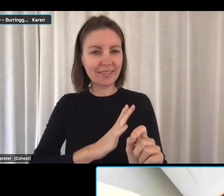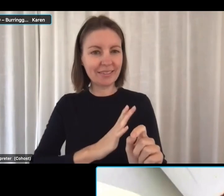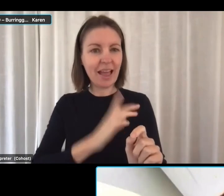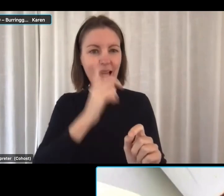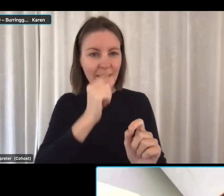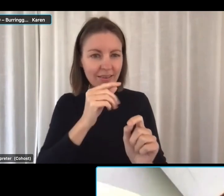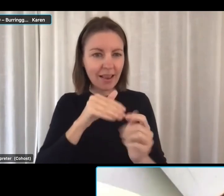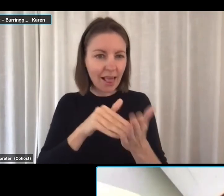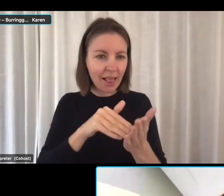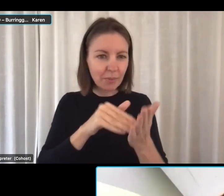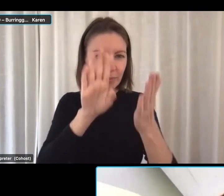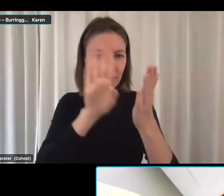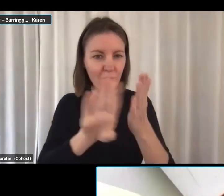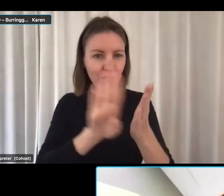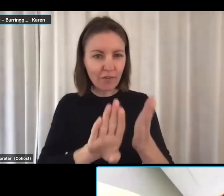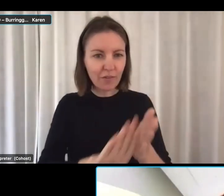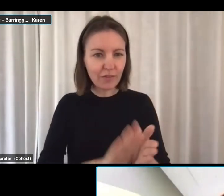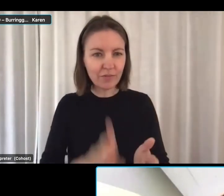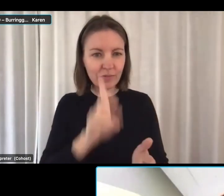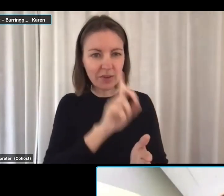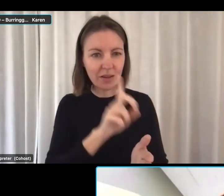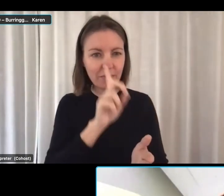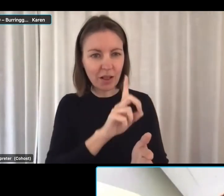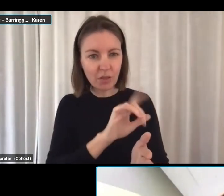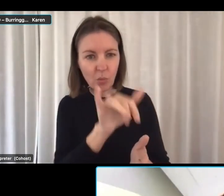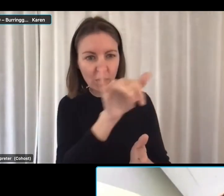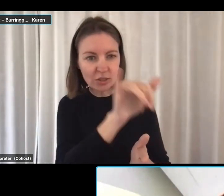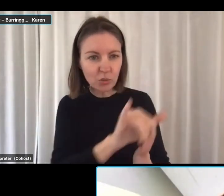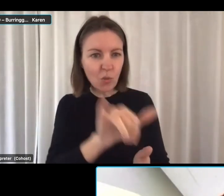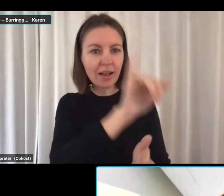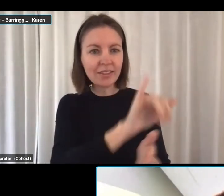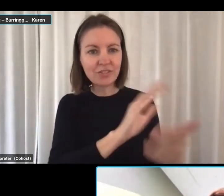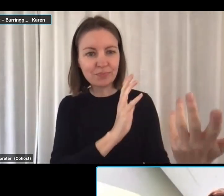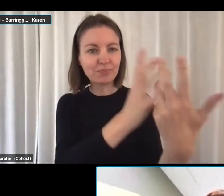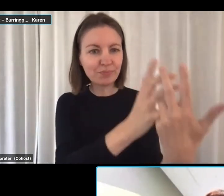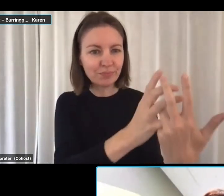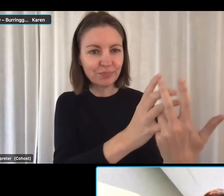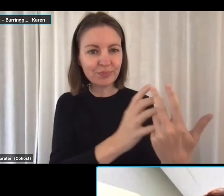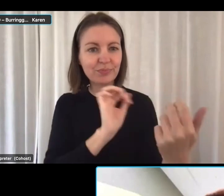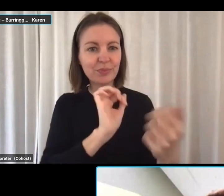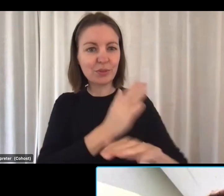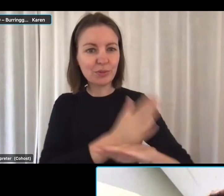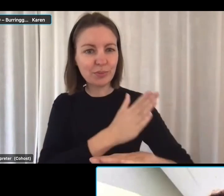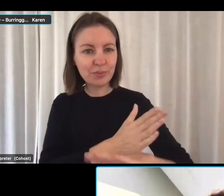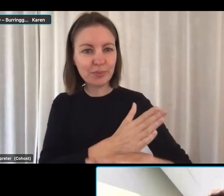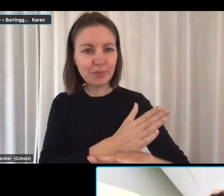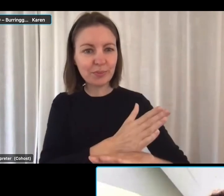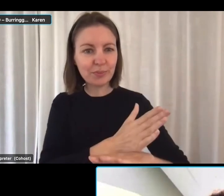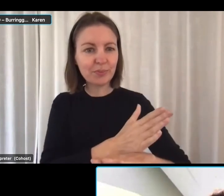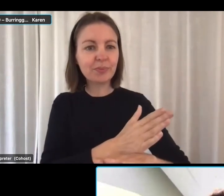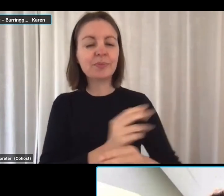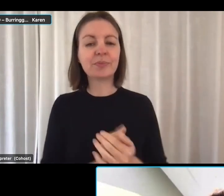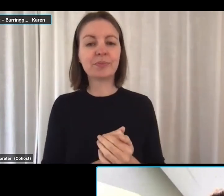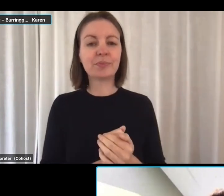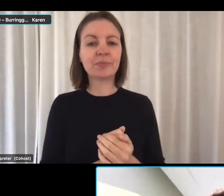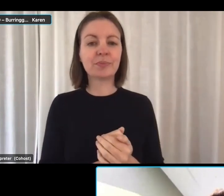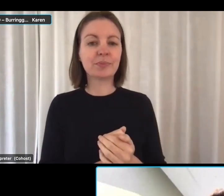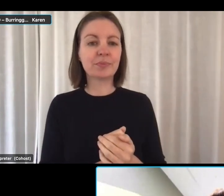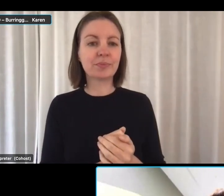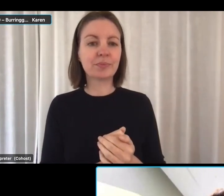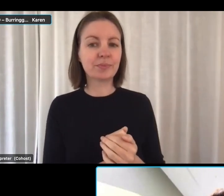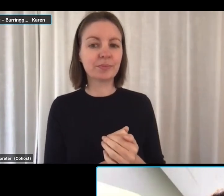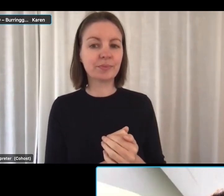as I mentioned, those who are very suitable that you want to follow up with and contact those that you're just not interested in. So